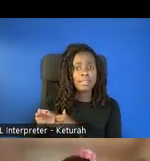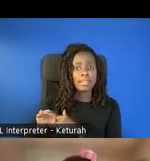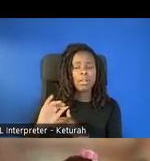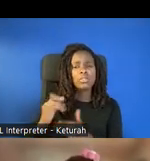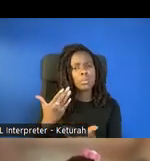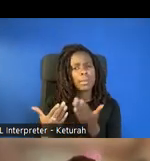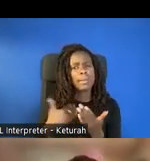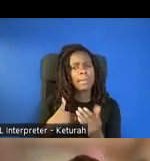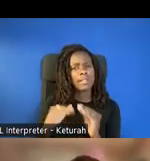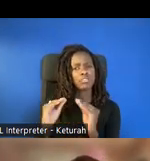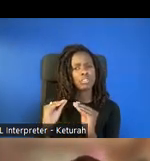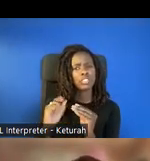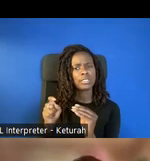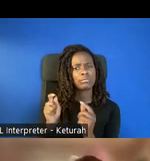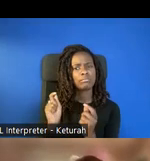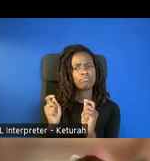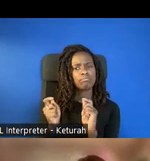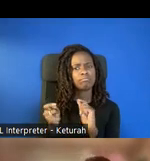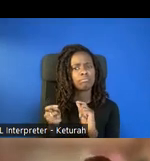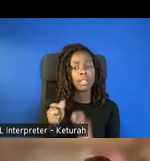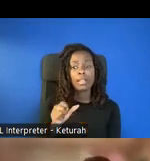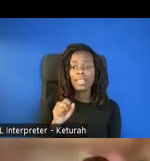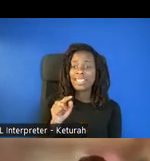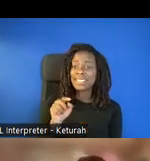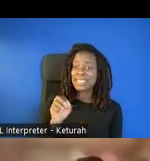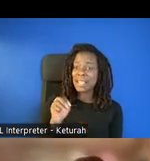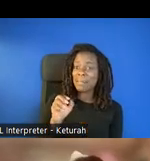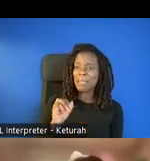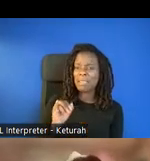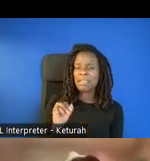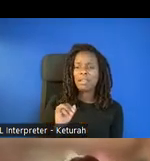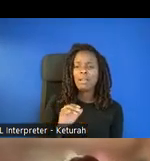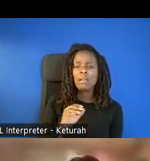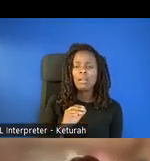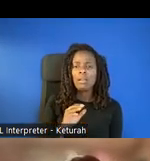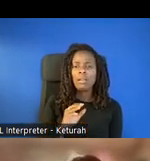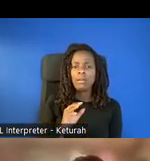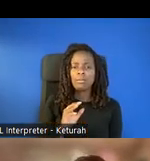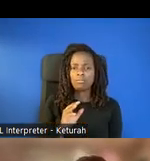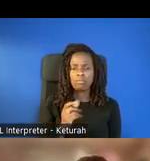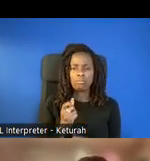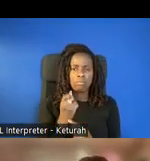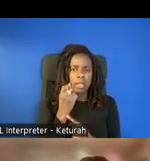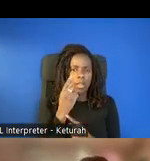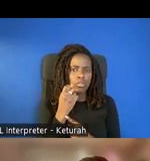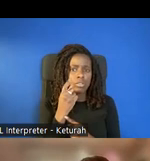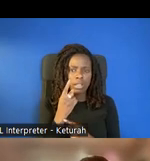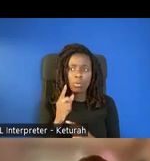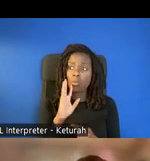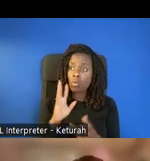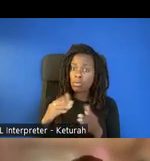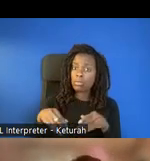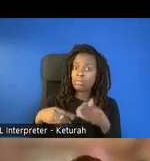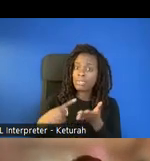change my instruction. So at STEMI, these are, as we're going to be talking about the resources and other supports that we offer,